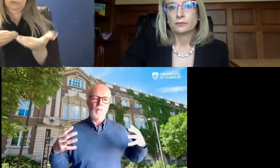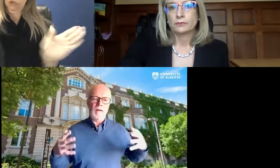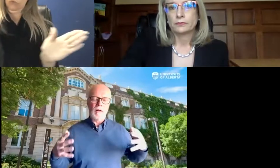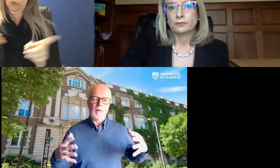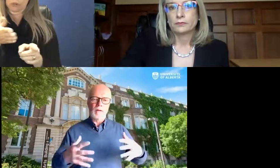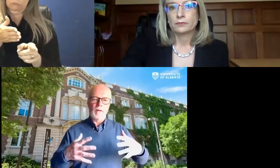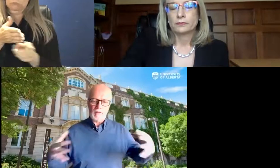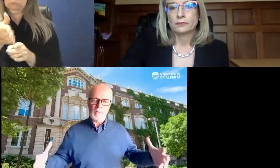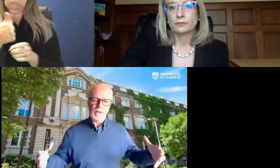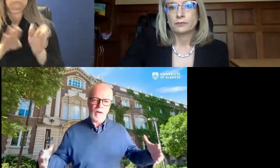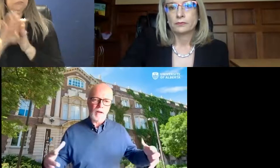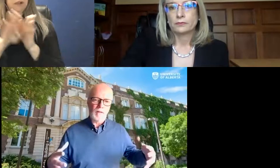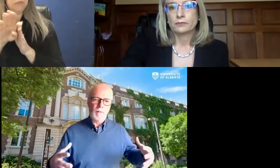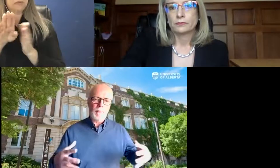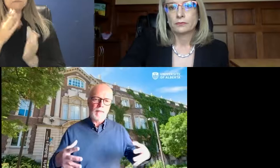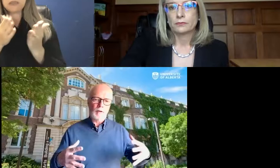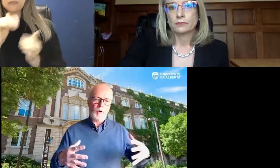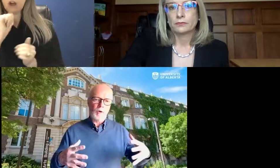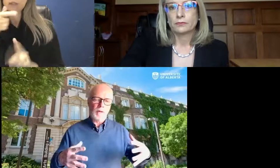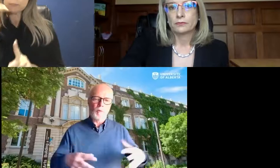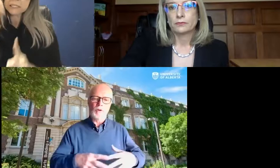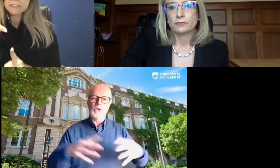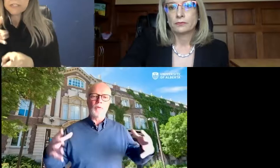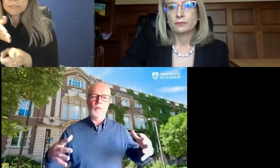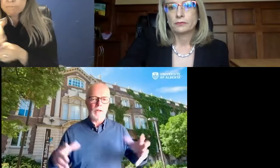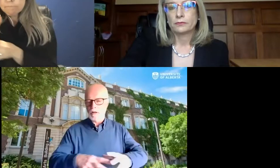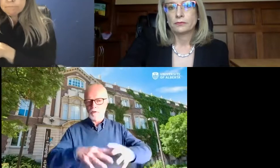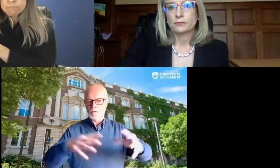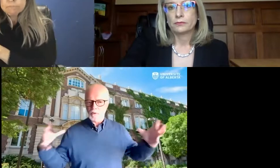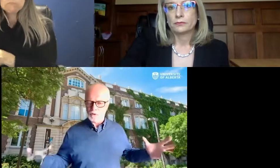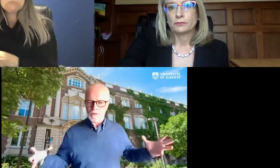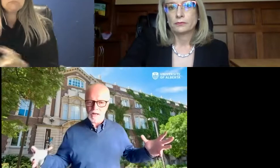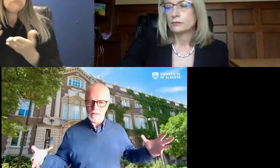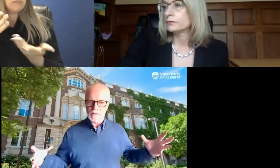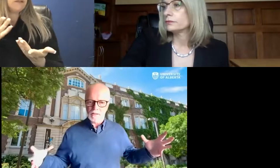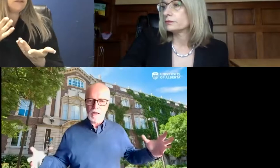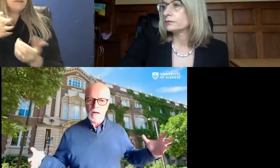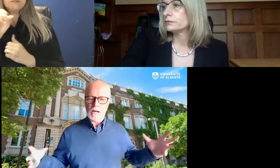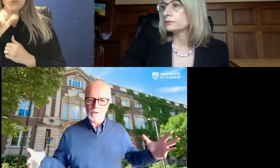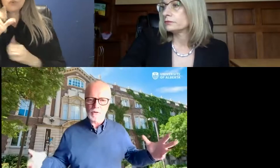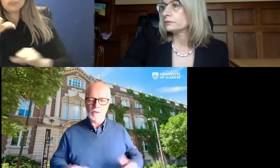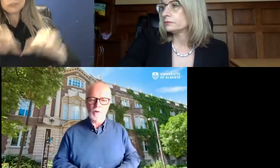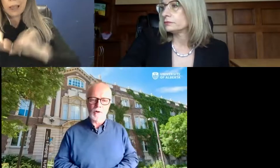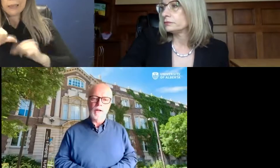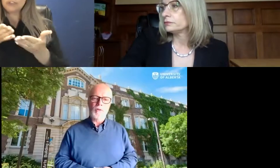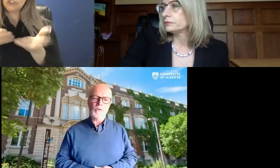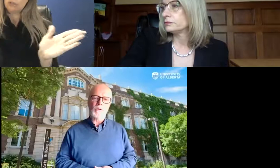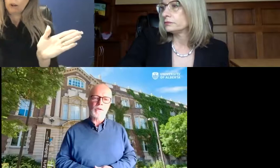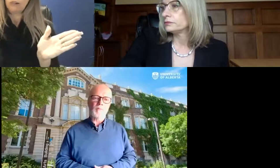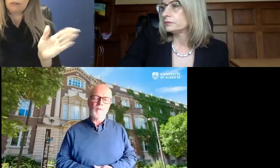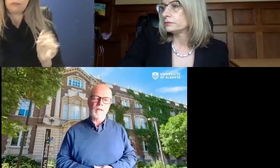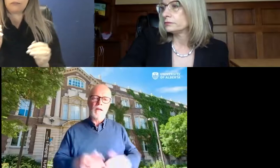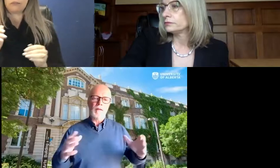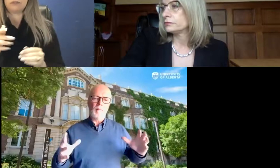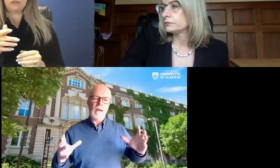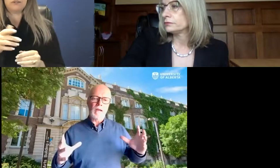might not be discipline tied, that could be more general in terms of social science, students, and so on. Those are the types